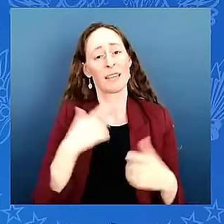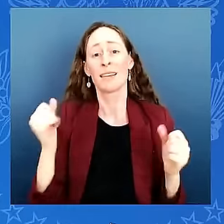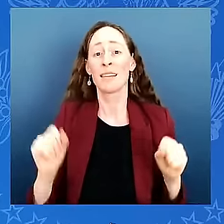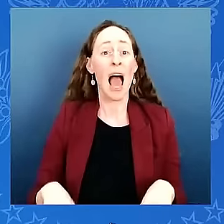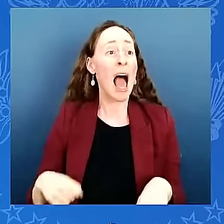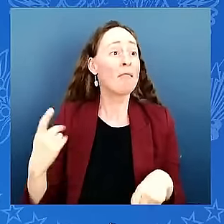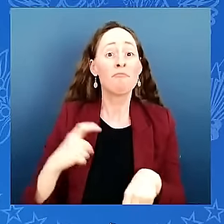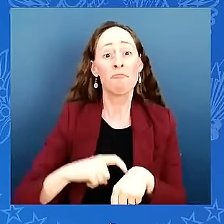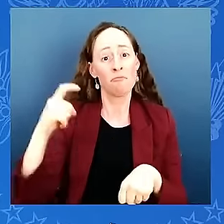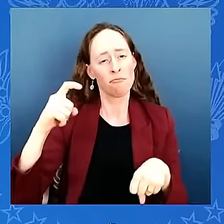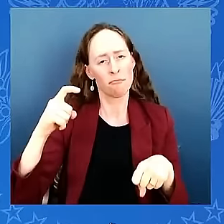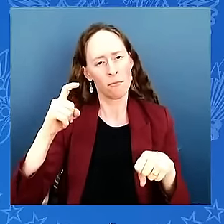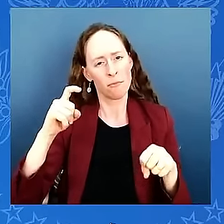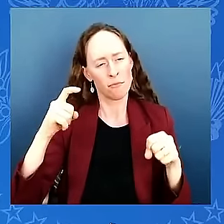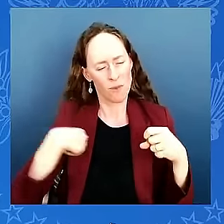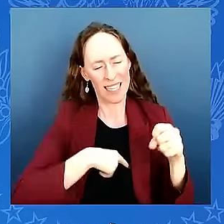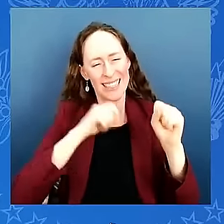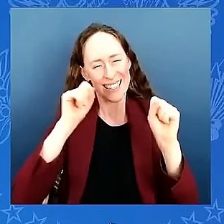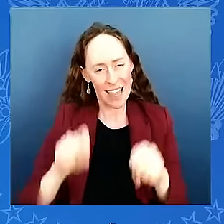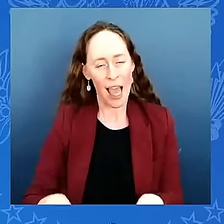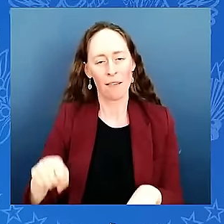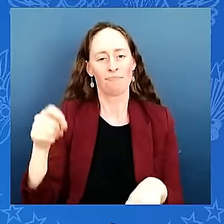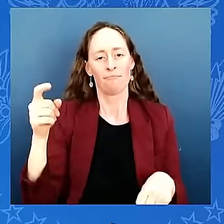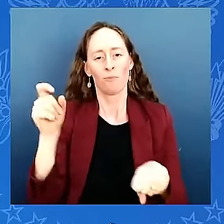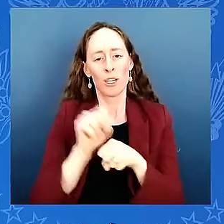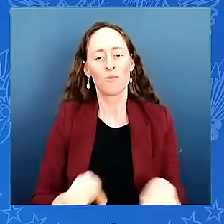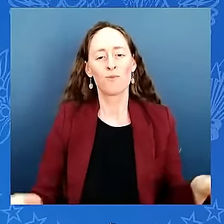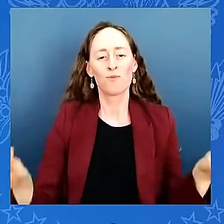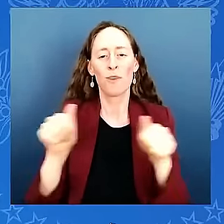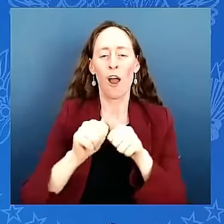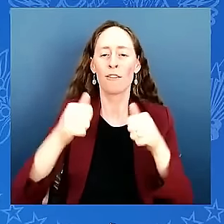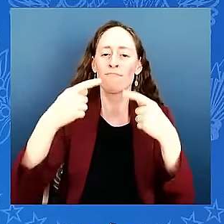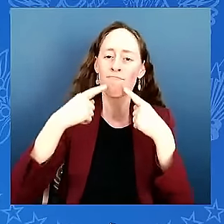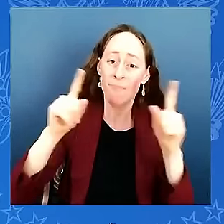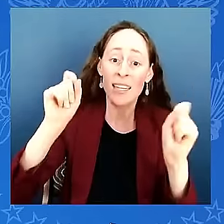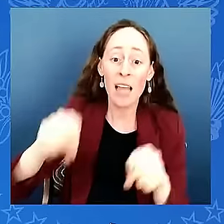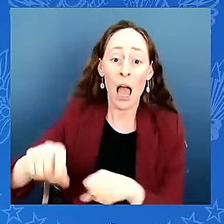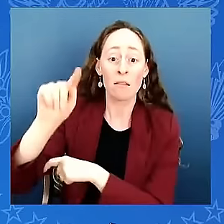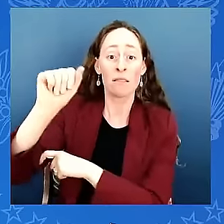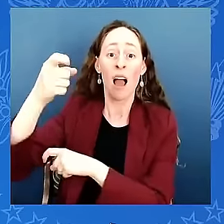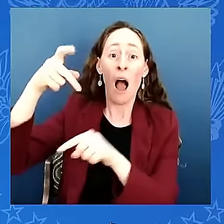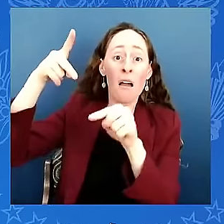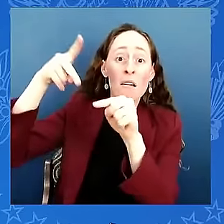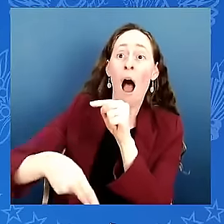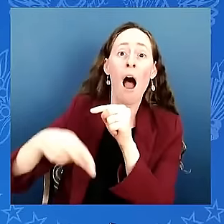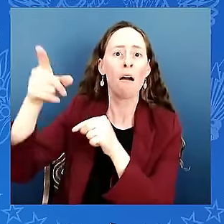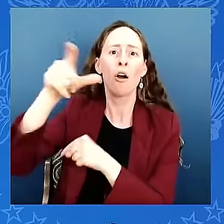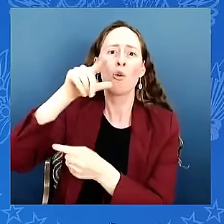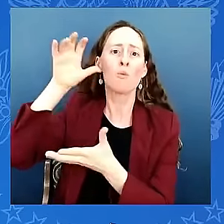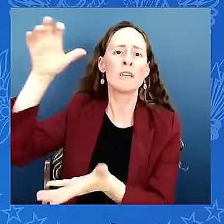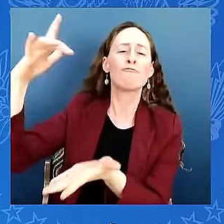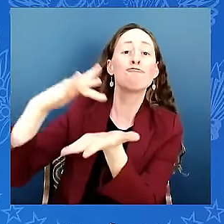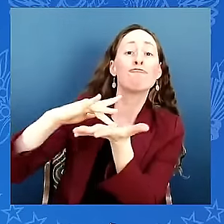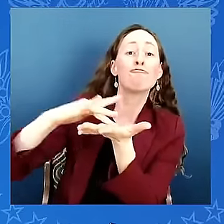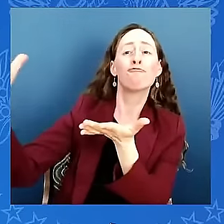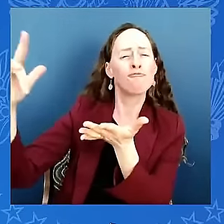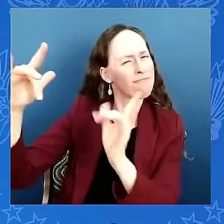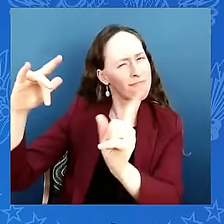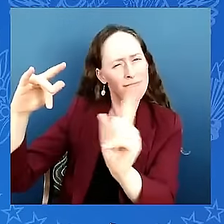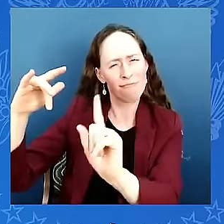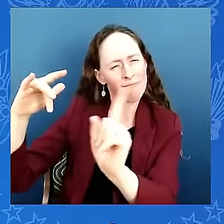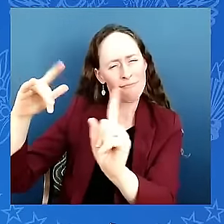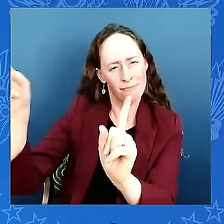billion dollar tax trillion dollar tax cuts to the super wealthy let them start paying their fair share let them make sure we get make look